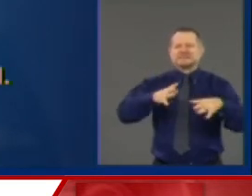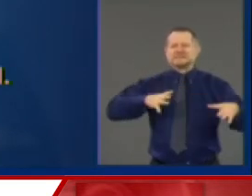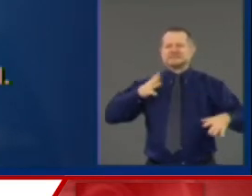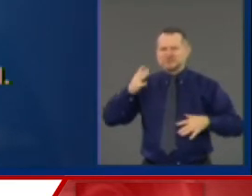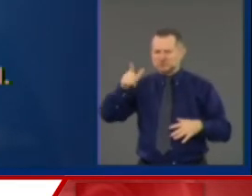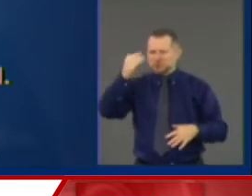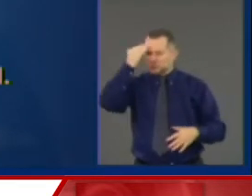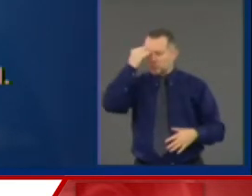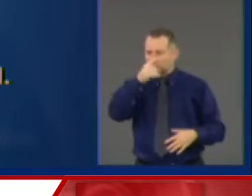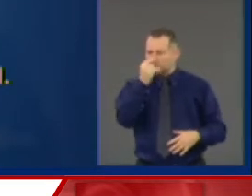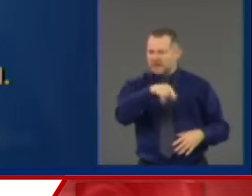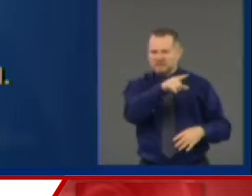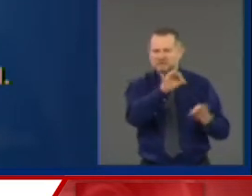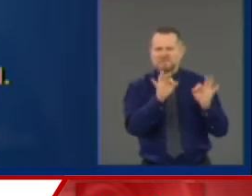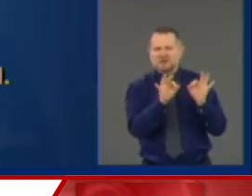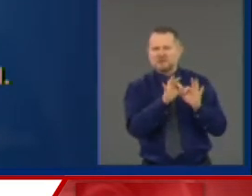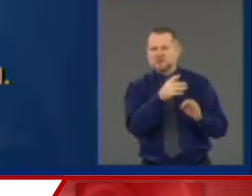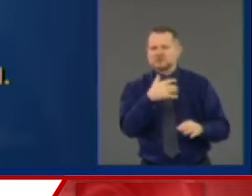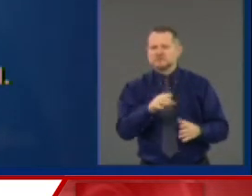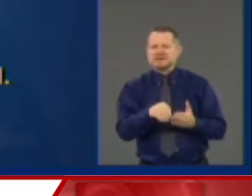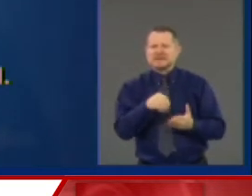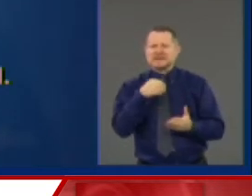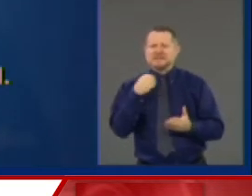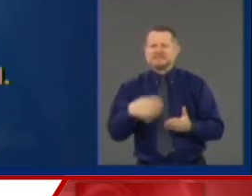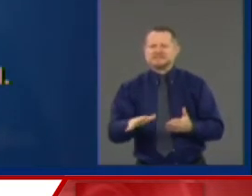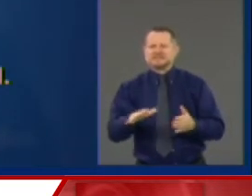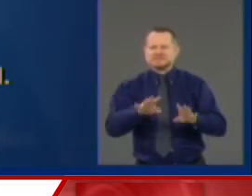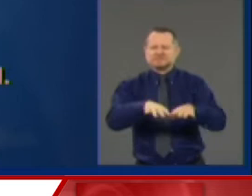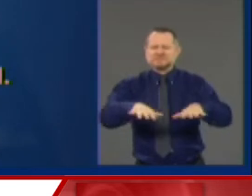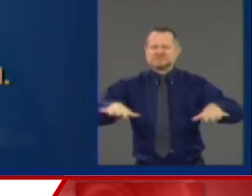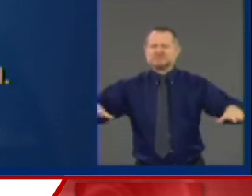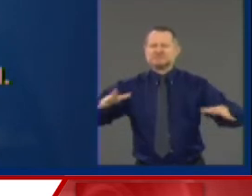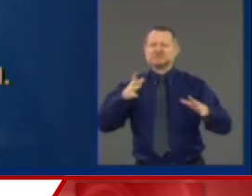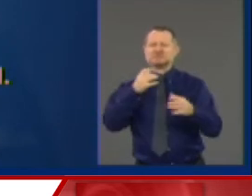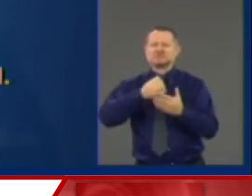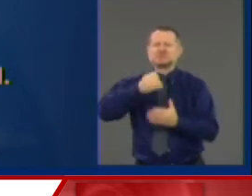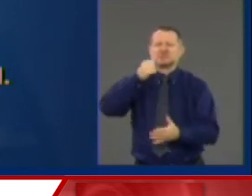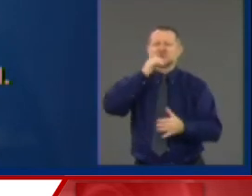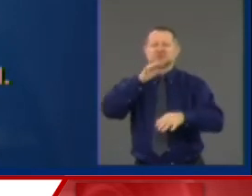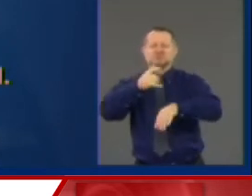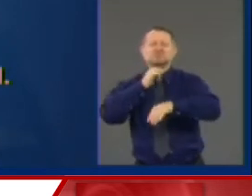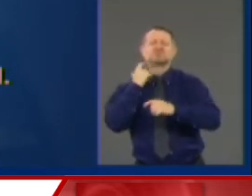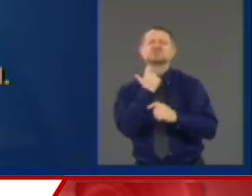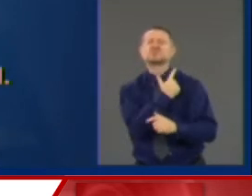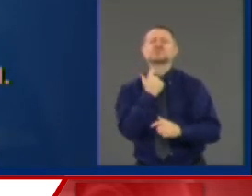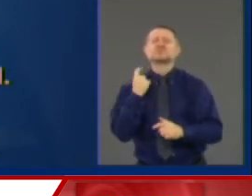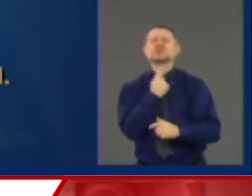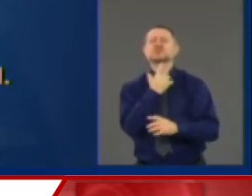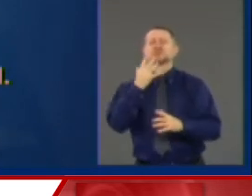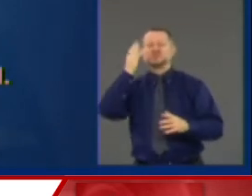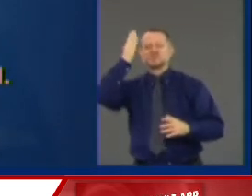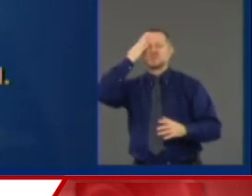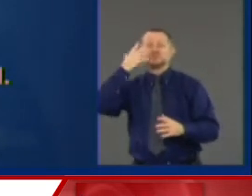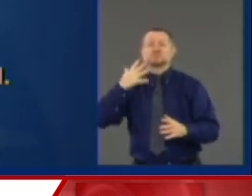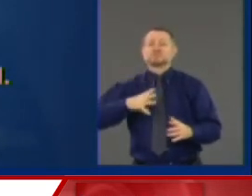High-end stores, Chanel, that was a coincidence? That was random? That was not random.